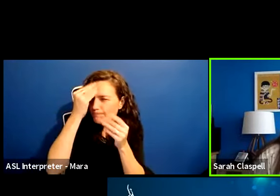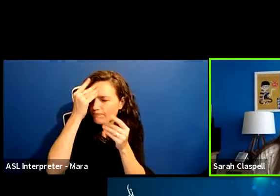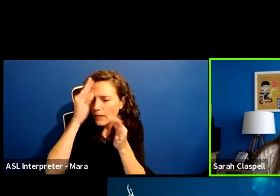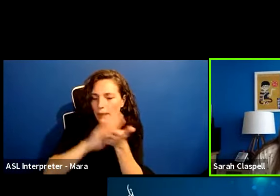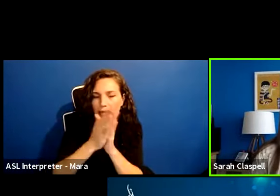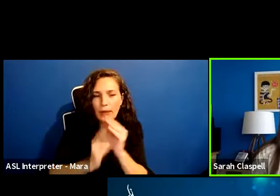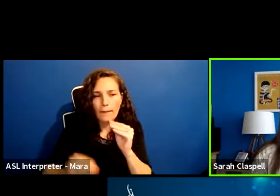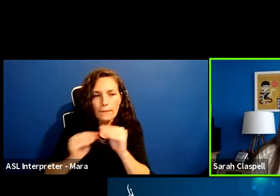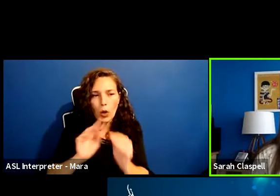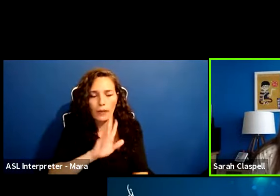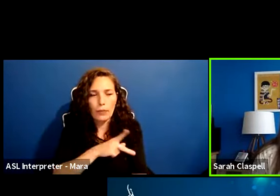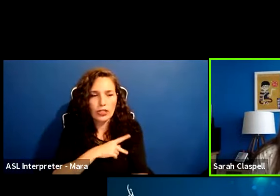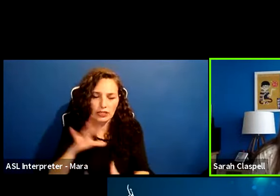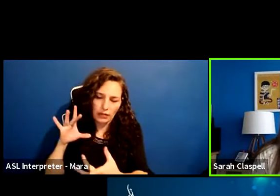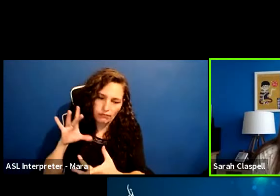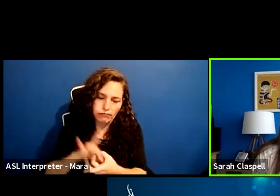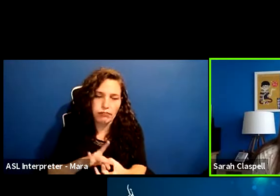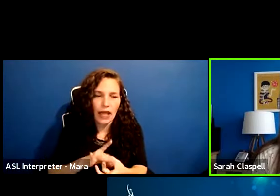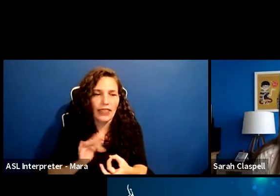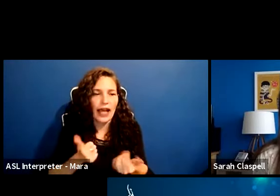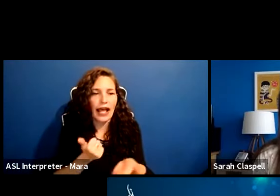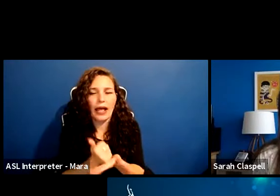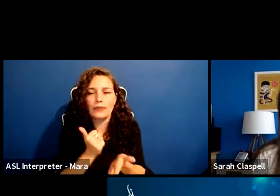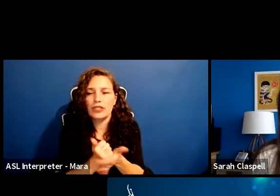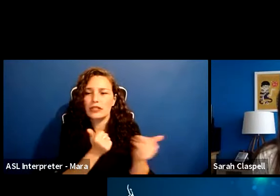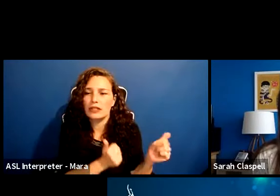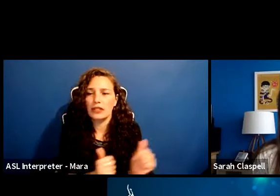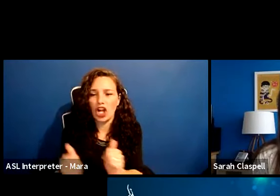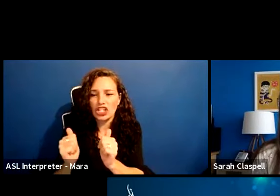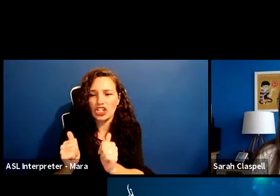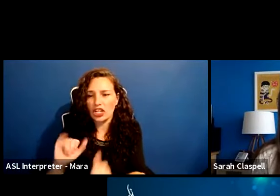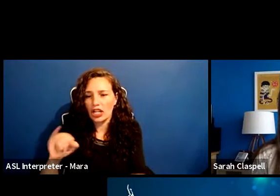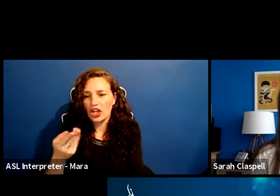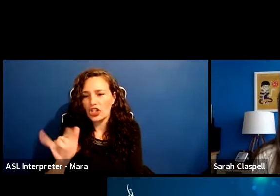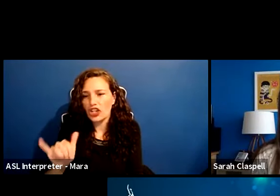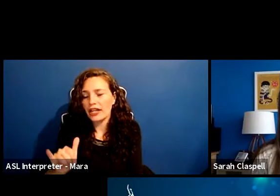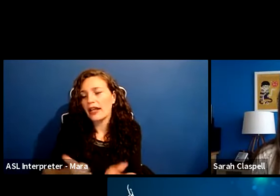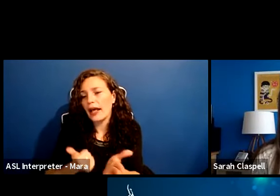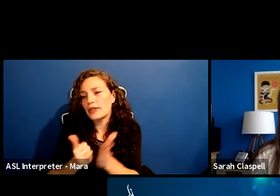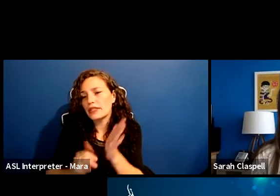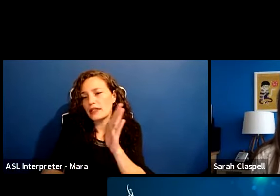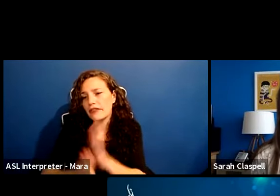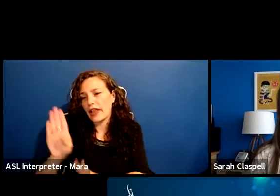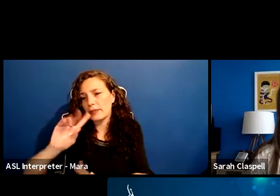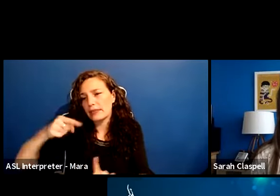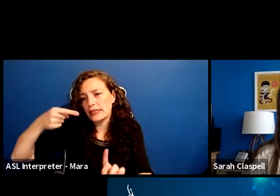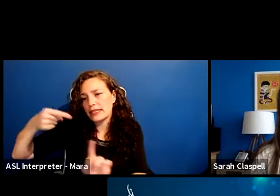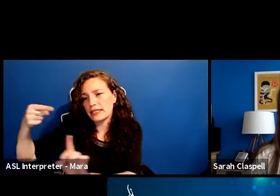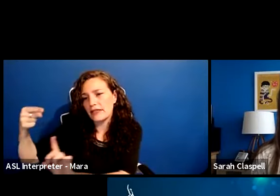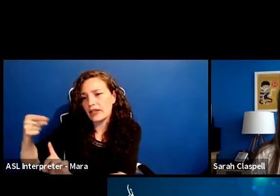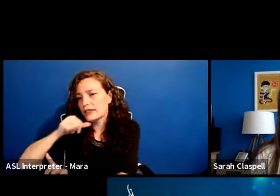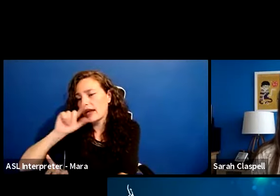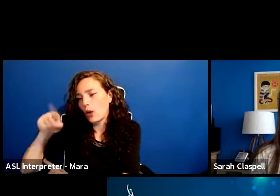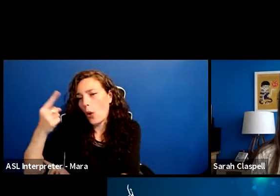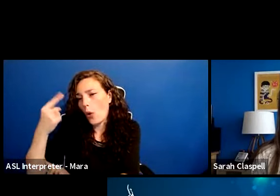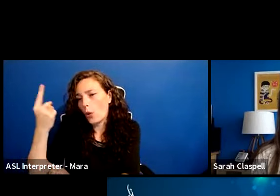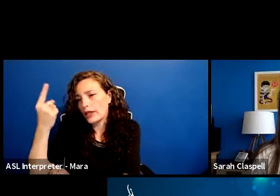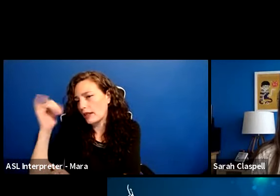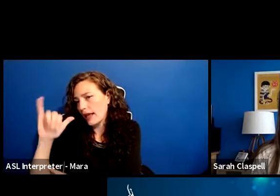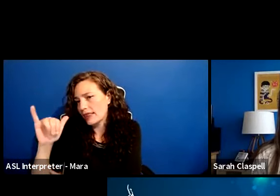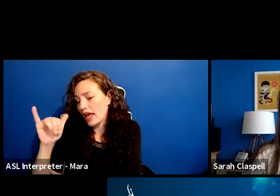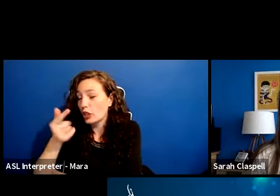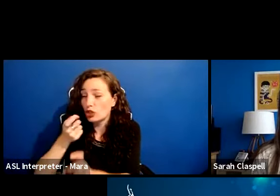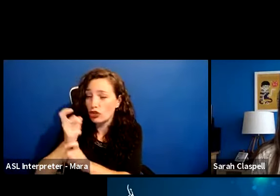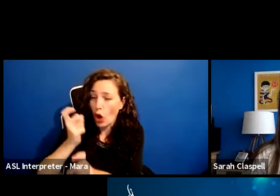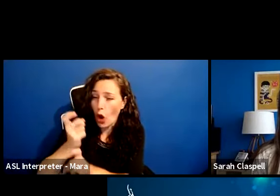making those things personal. that helps in our auditions. It helps you develop specifics, you know, in not just the, the, the jokes